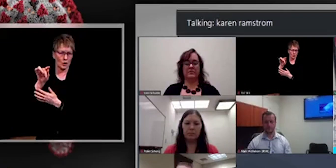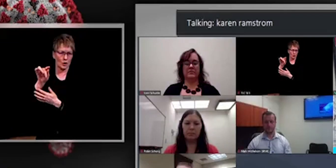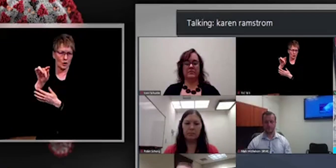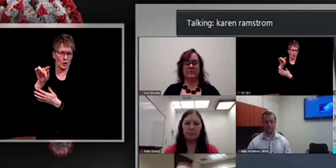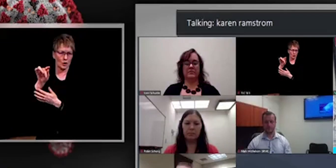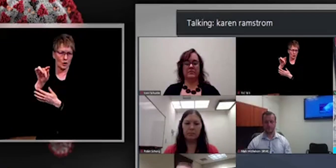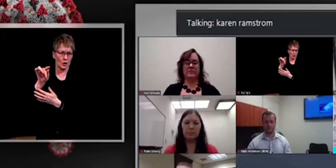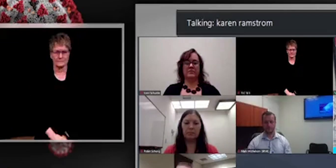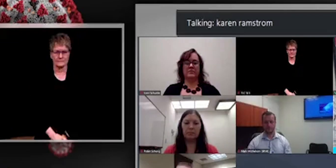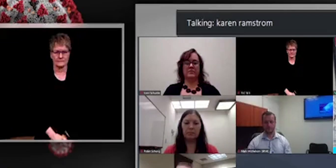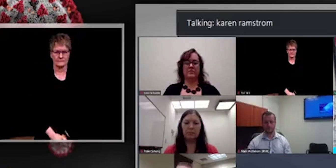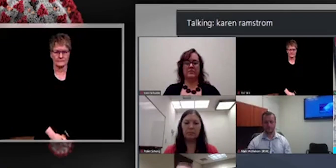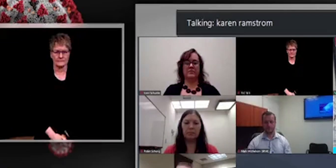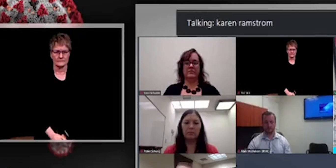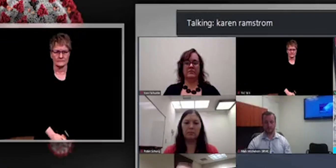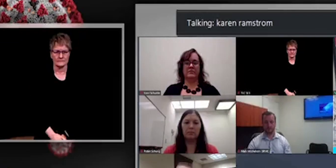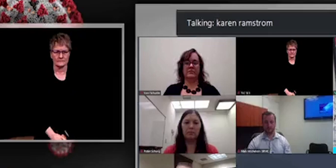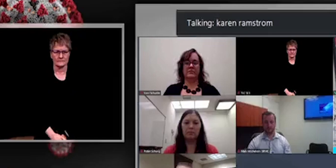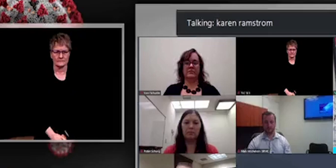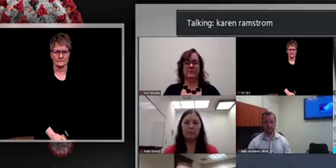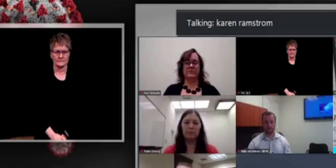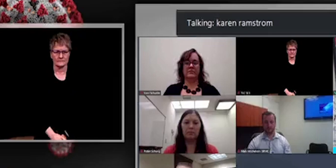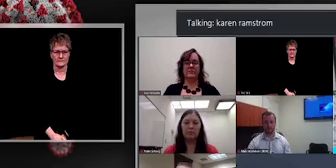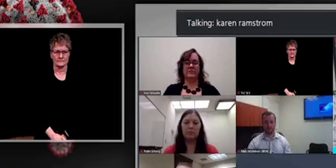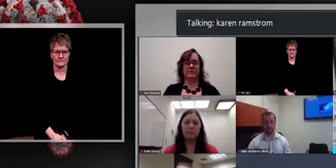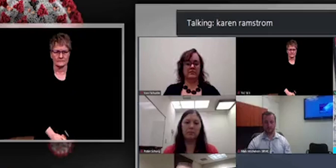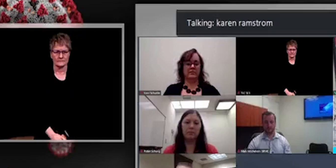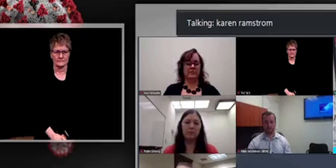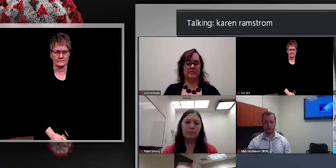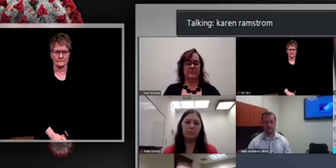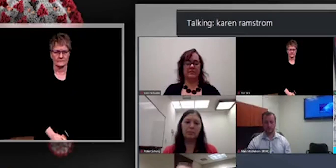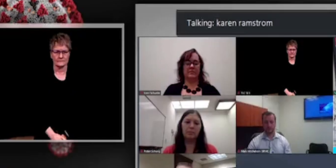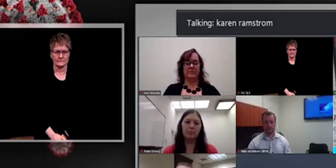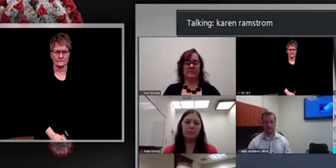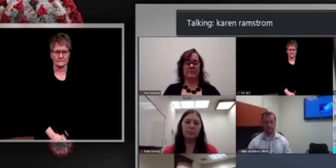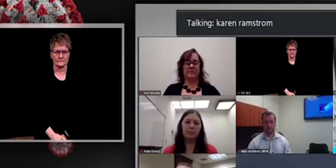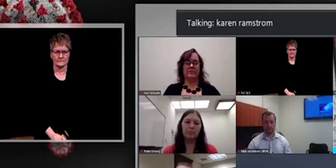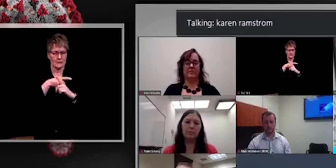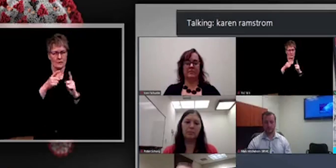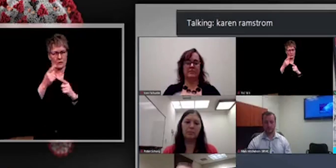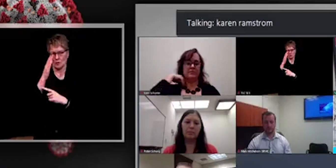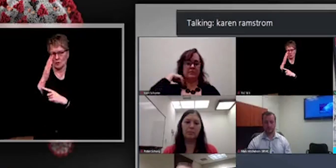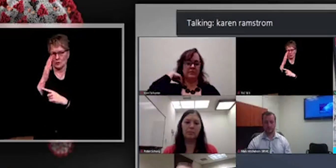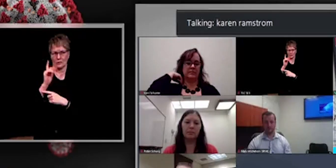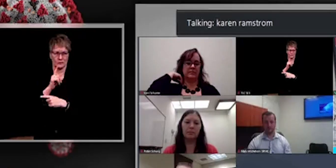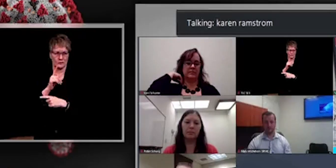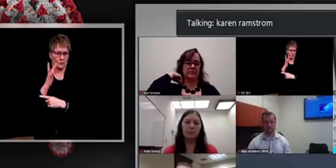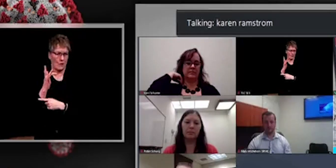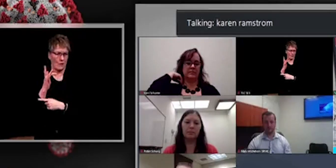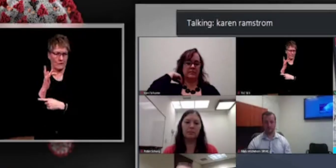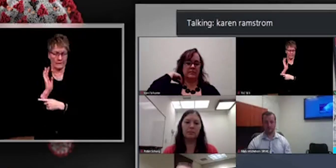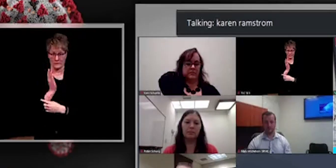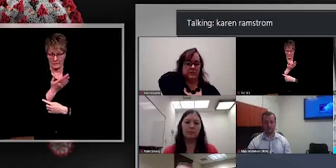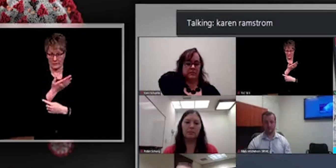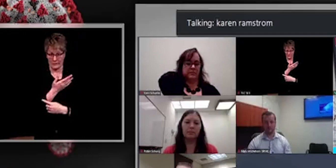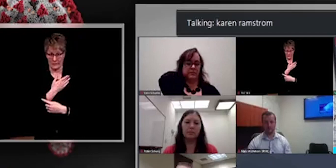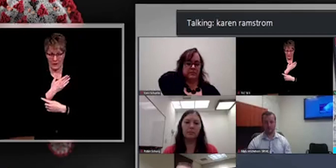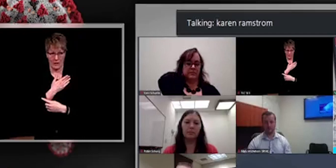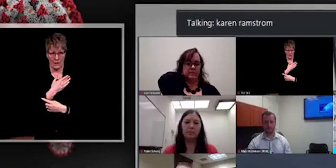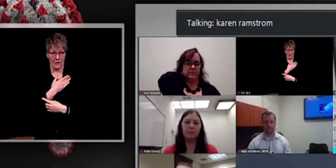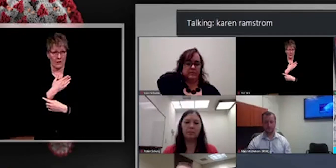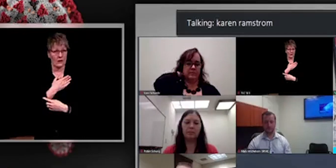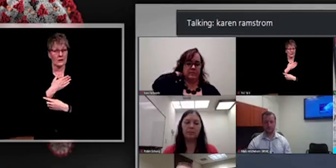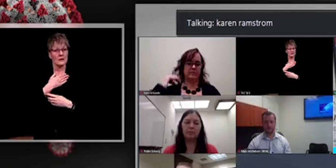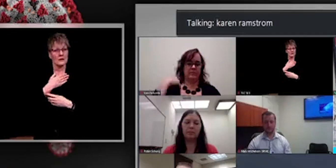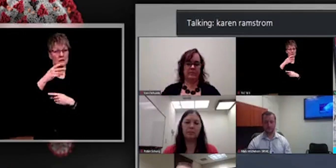have some hypotheses, but I don't know that we, that we know for sure. I think we have a, um, a population in our community that's older